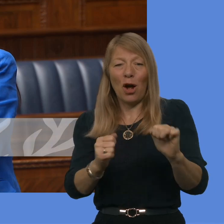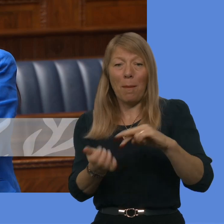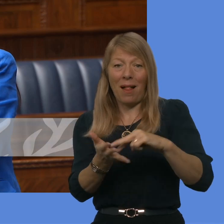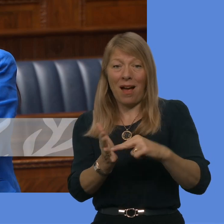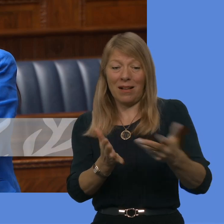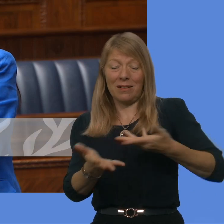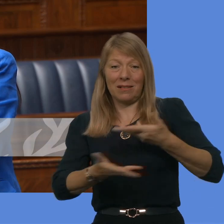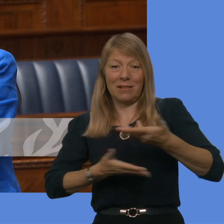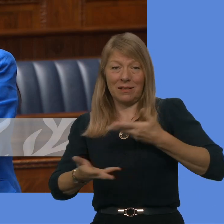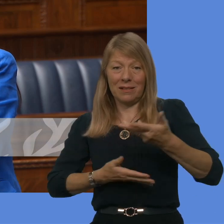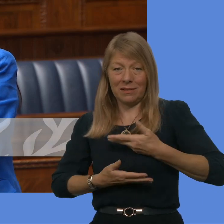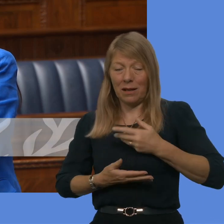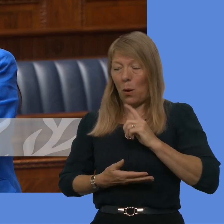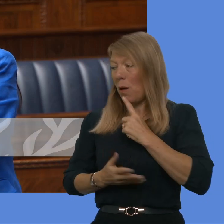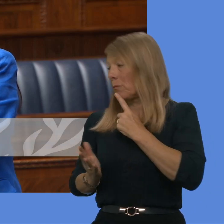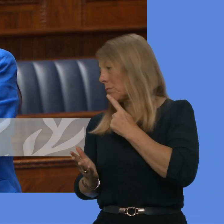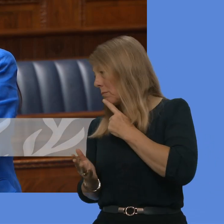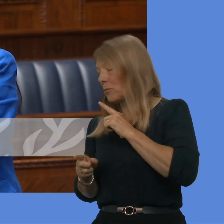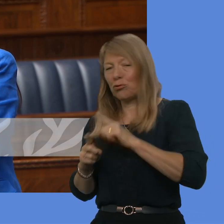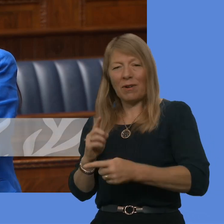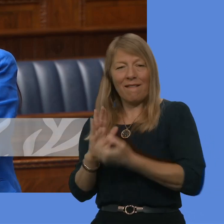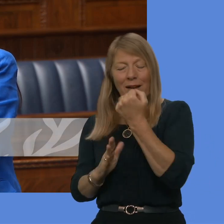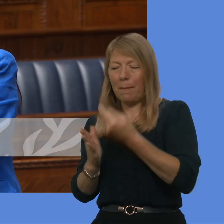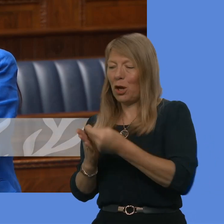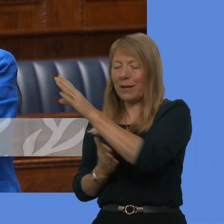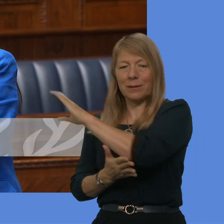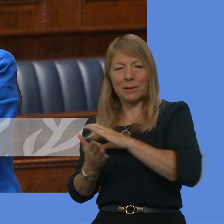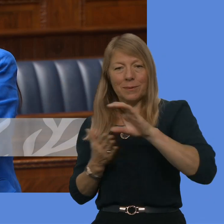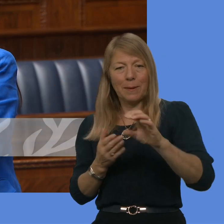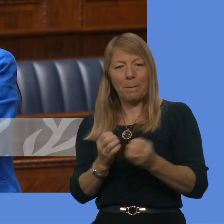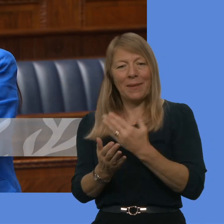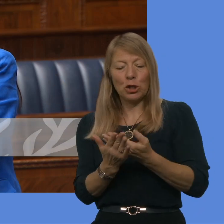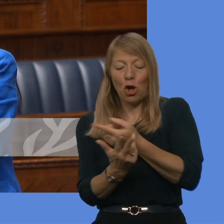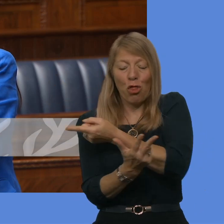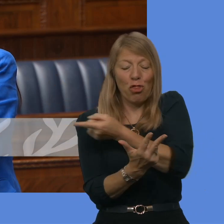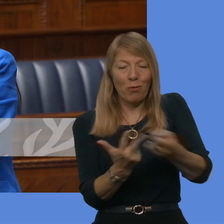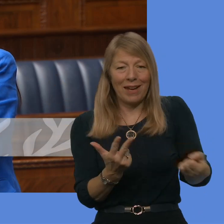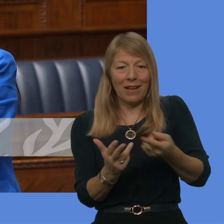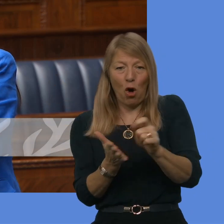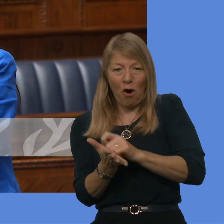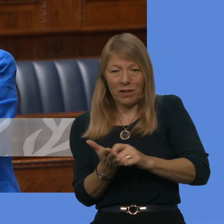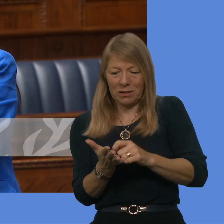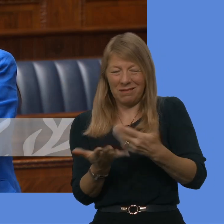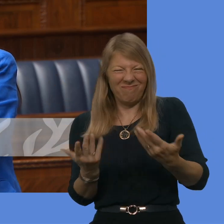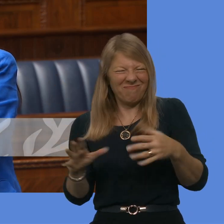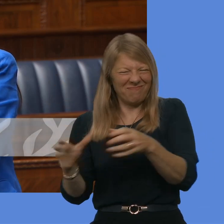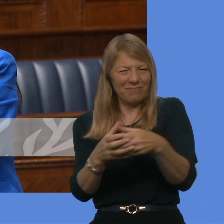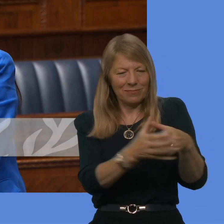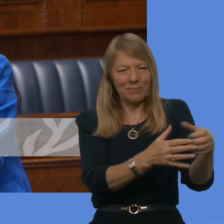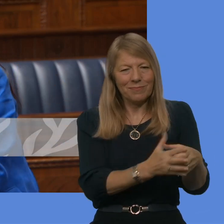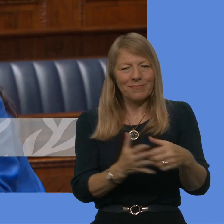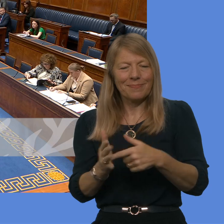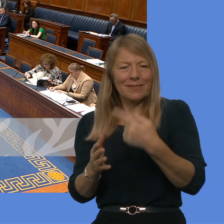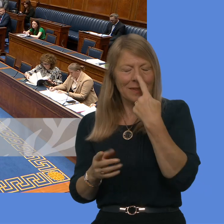accordance with the budget that we are able to achieve for those offices to ensure that they can make a meaningful and positive difference.